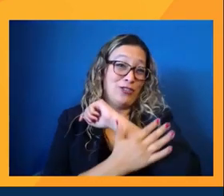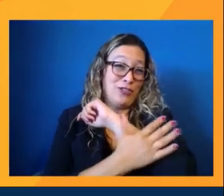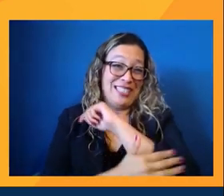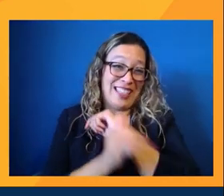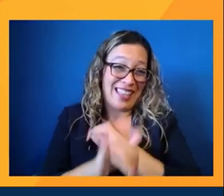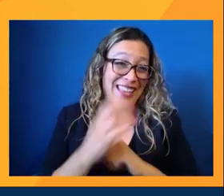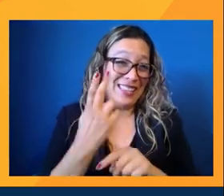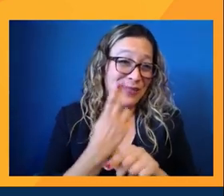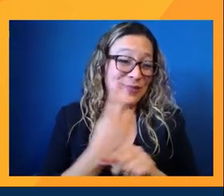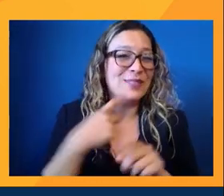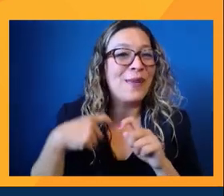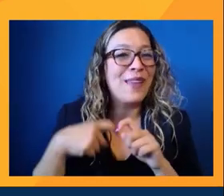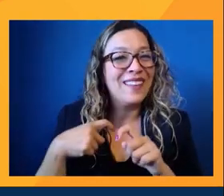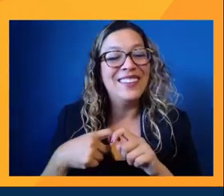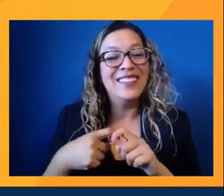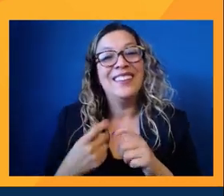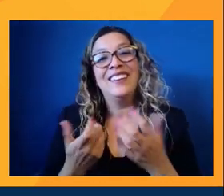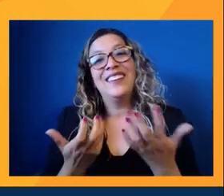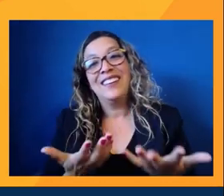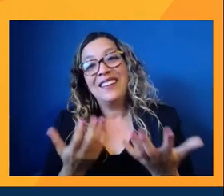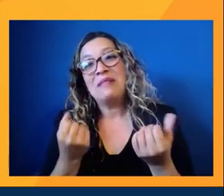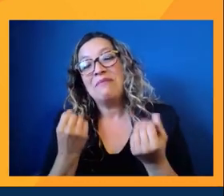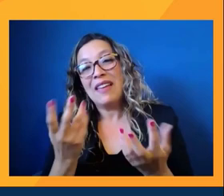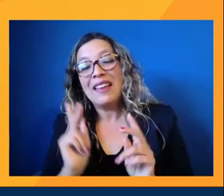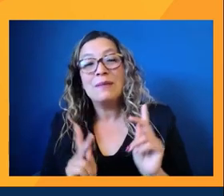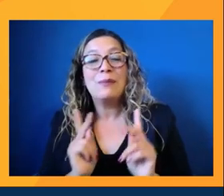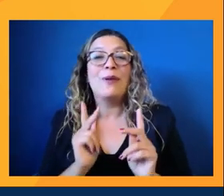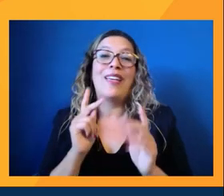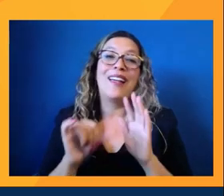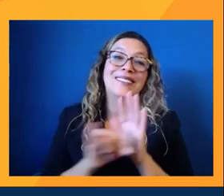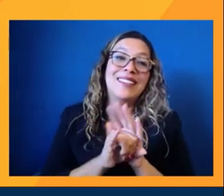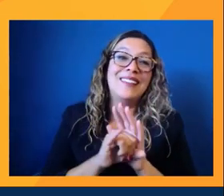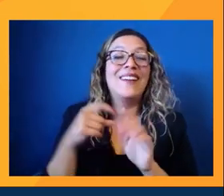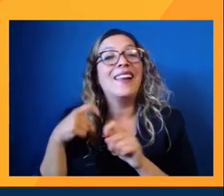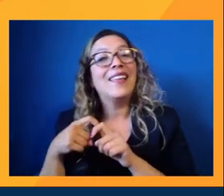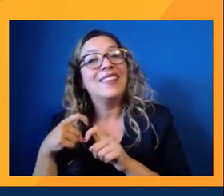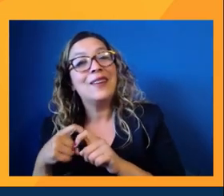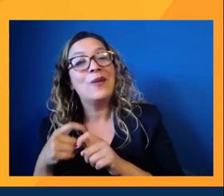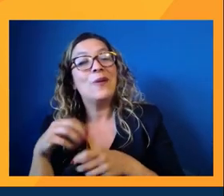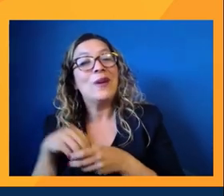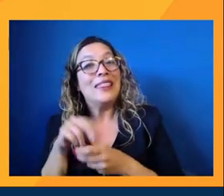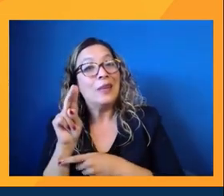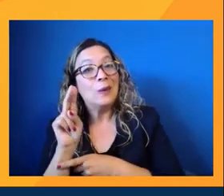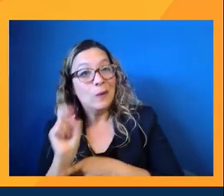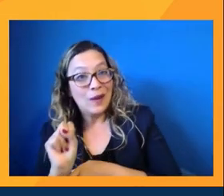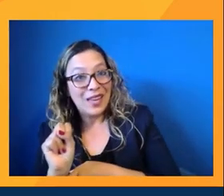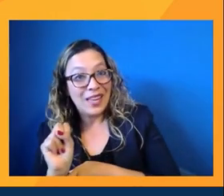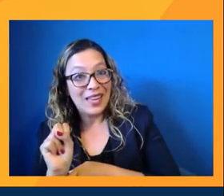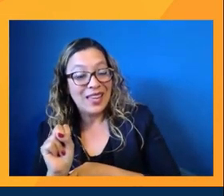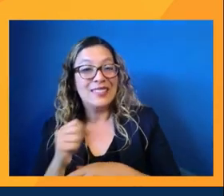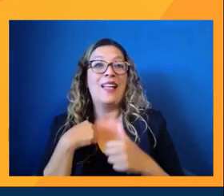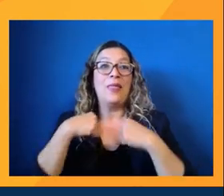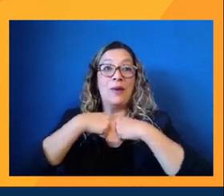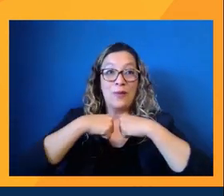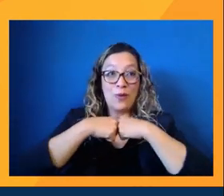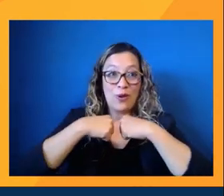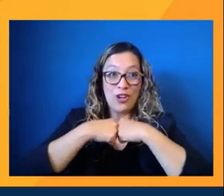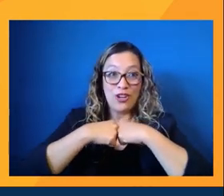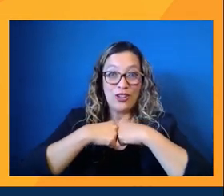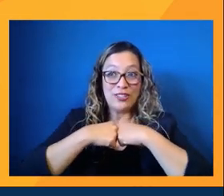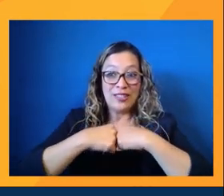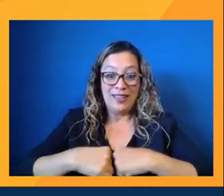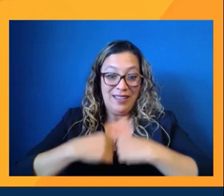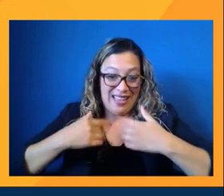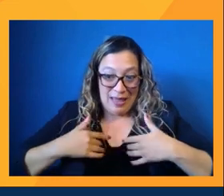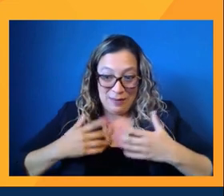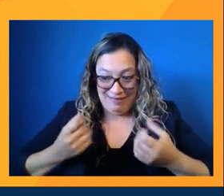people that are Latino, that identify as Latino in the United States, the borders cross them. You know, their families have been here